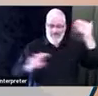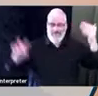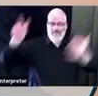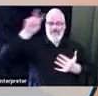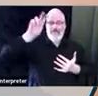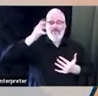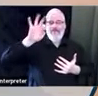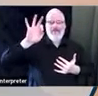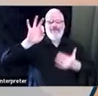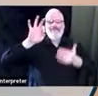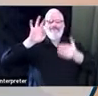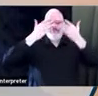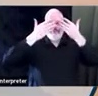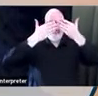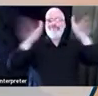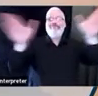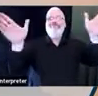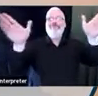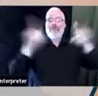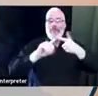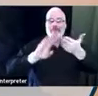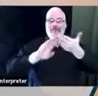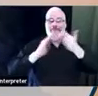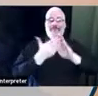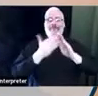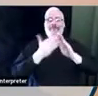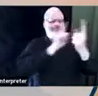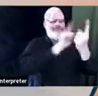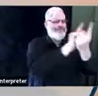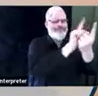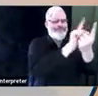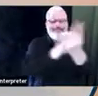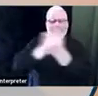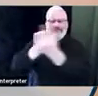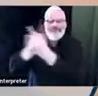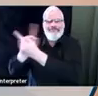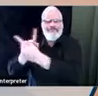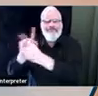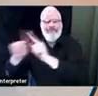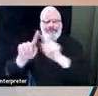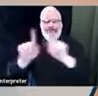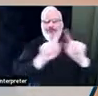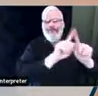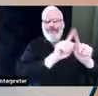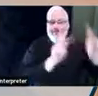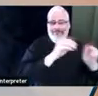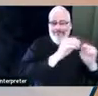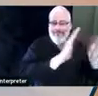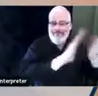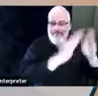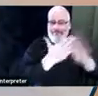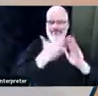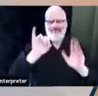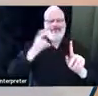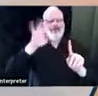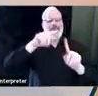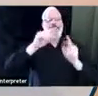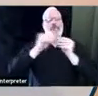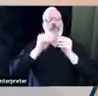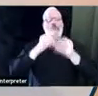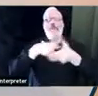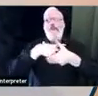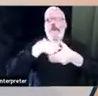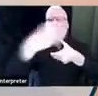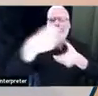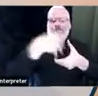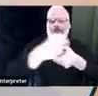start meeting folks out in the community and start meeting community stakeholders. Because I realize that that's a really important aspect of being the chief.